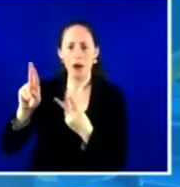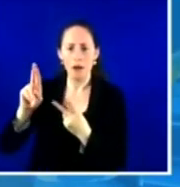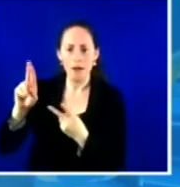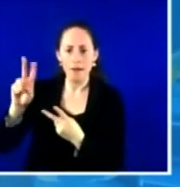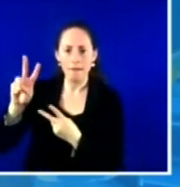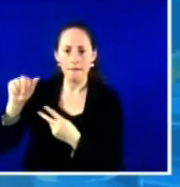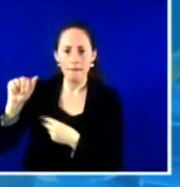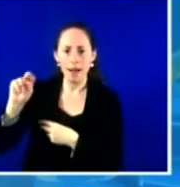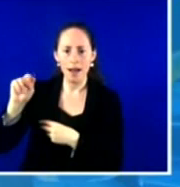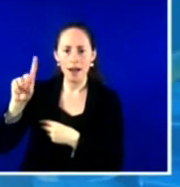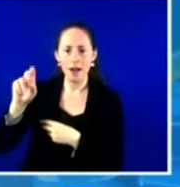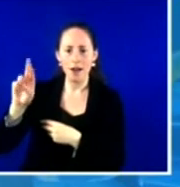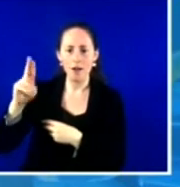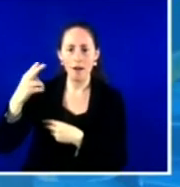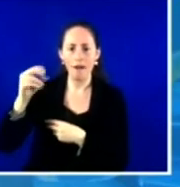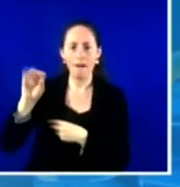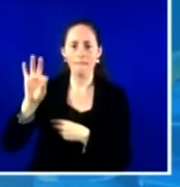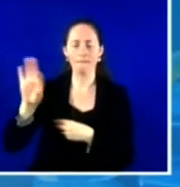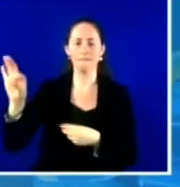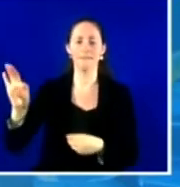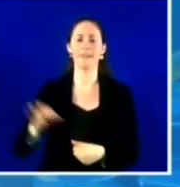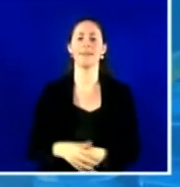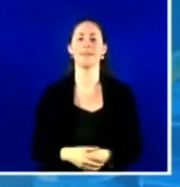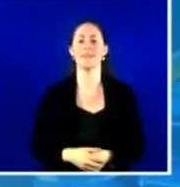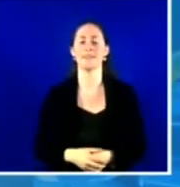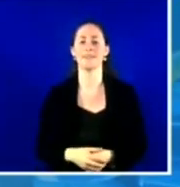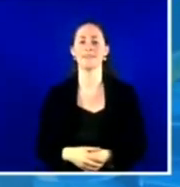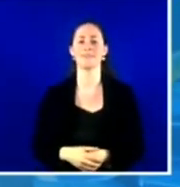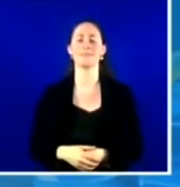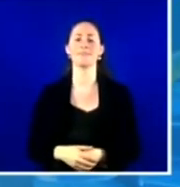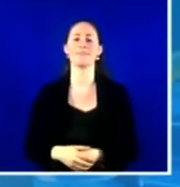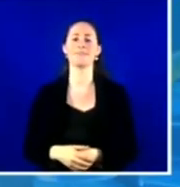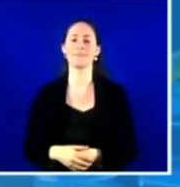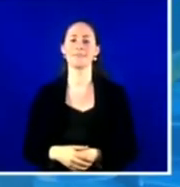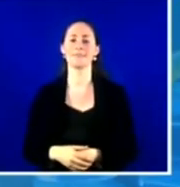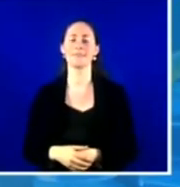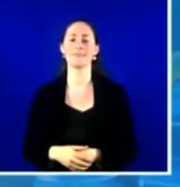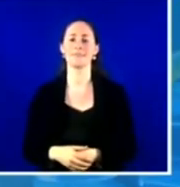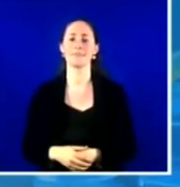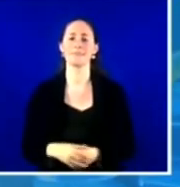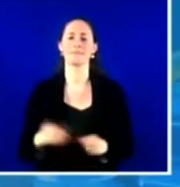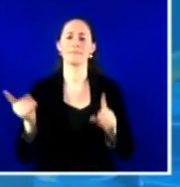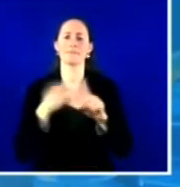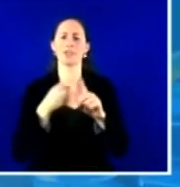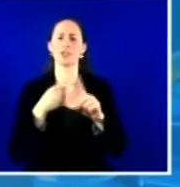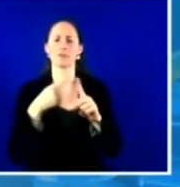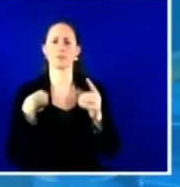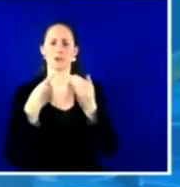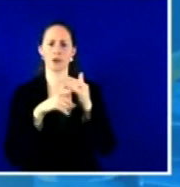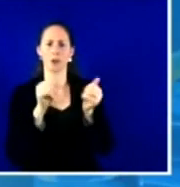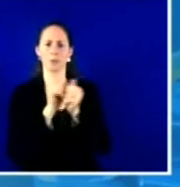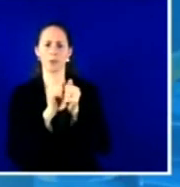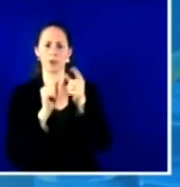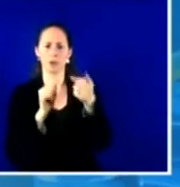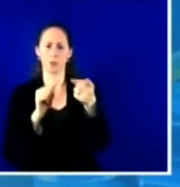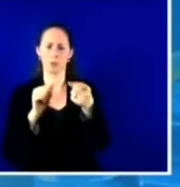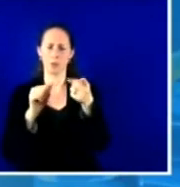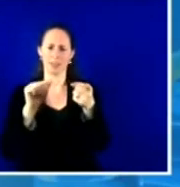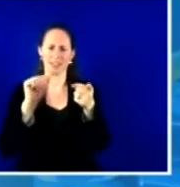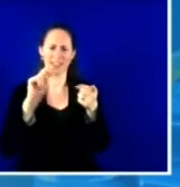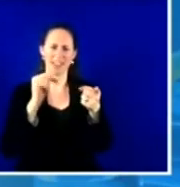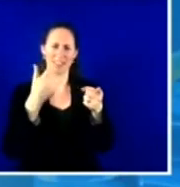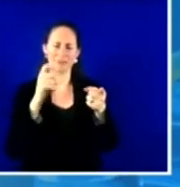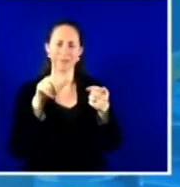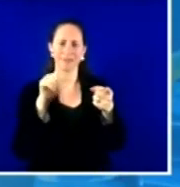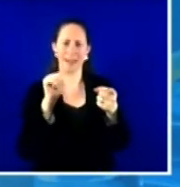Department of Health. And Angela, I'm going to just start with you right away. I had the opportunity to go visit with you in your office, got to